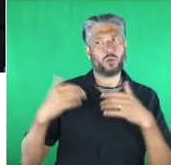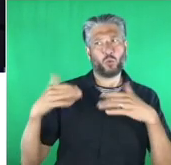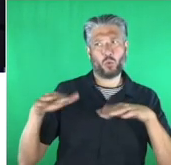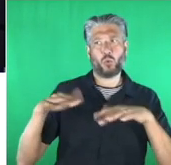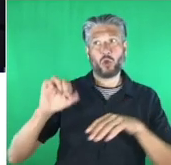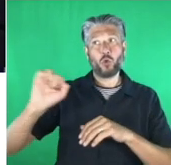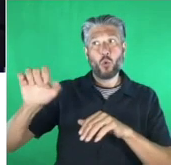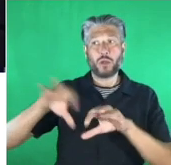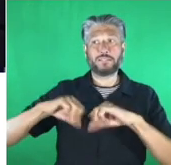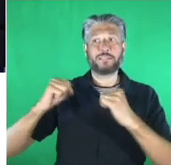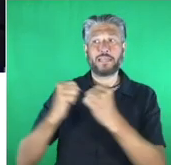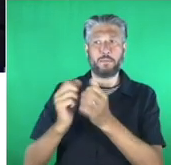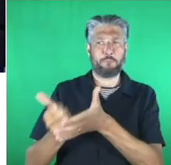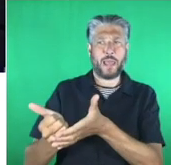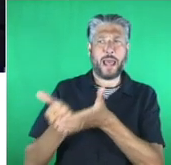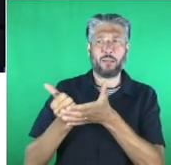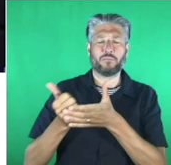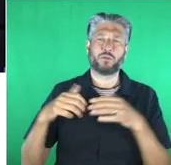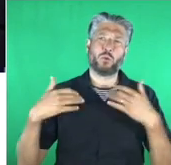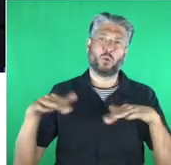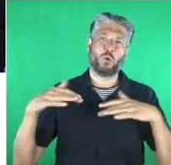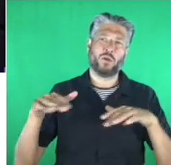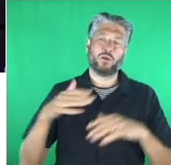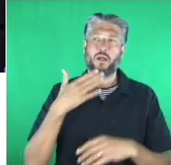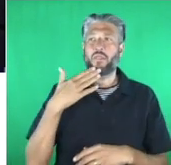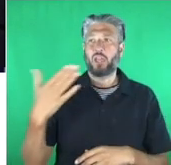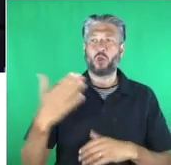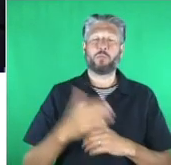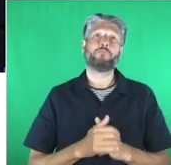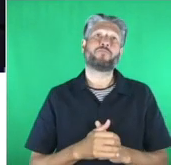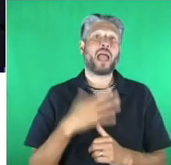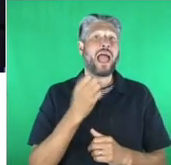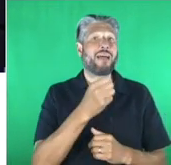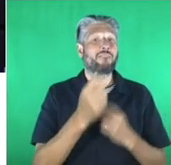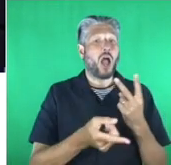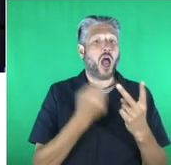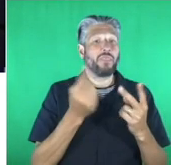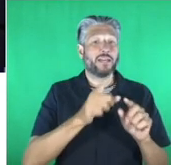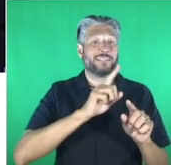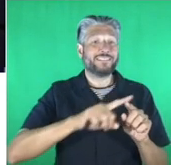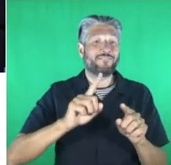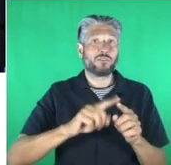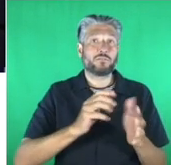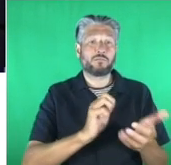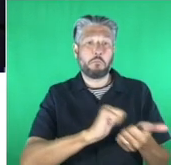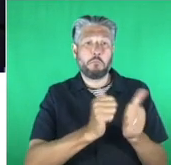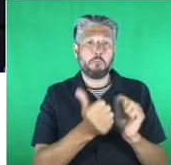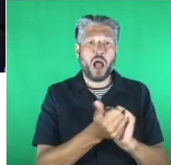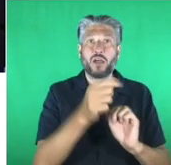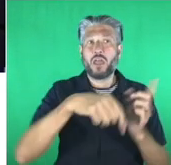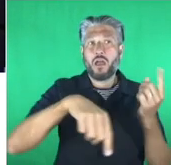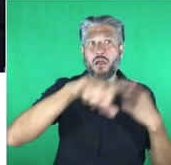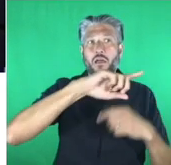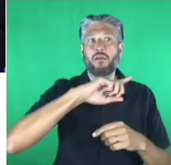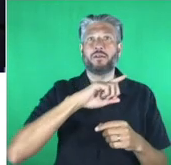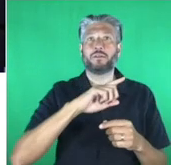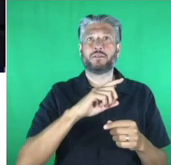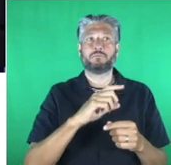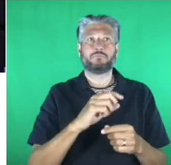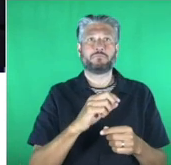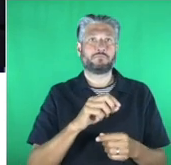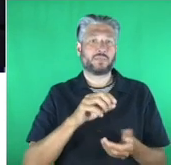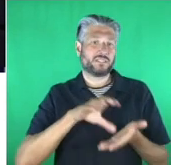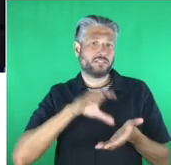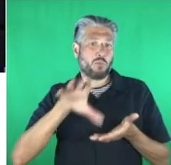i also want to say a huge thank you to all of our other sponsors and partners who make this event happen it's not just about bt we're all part of a network of